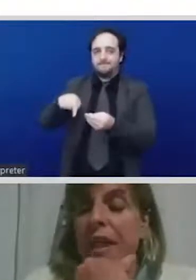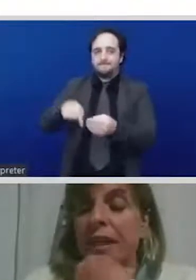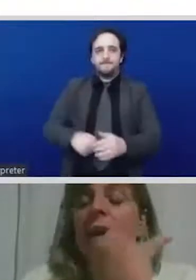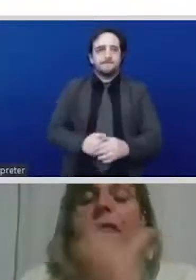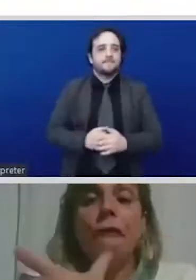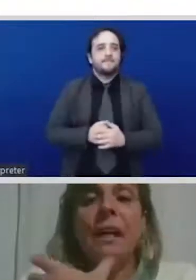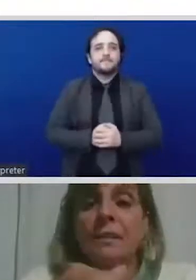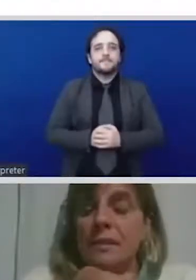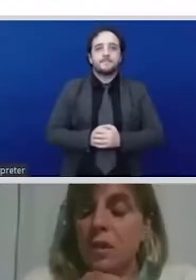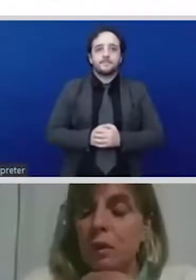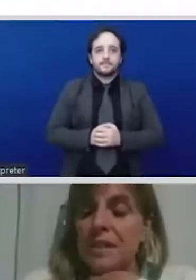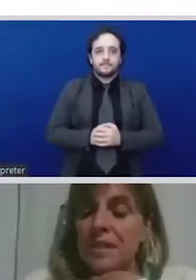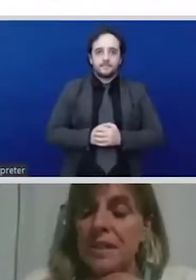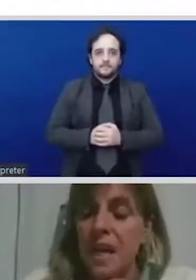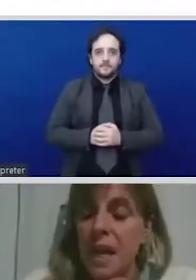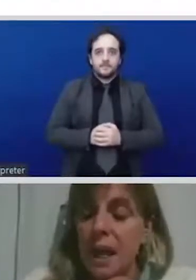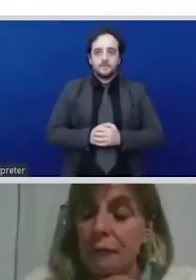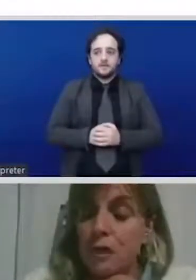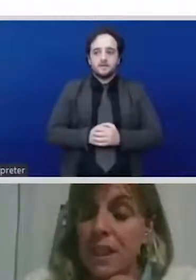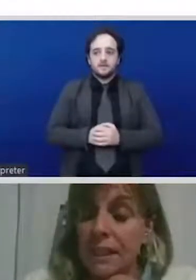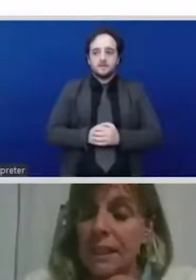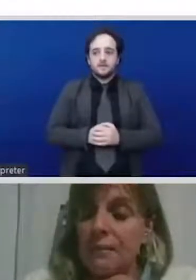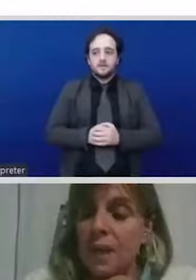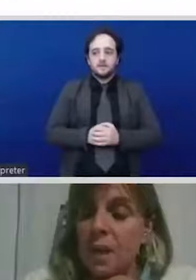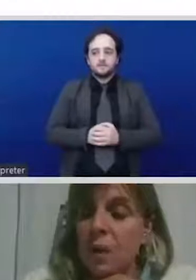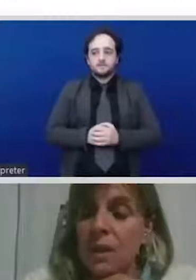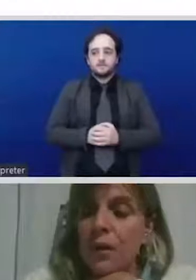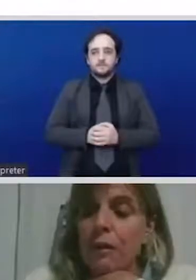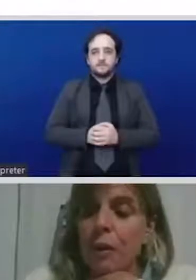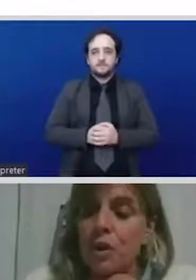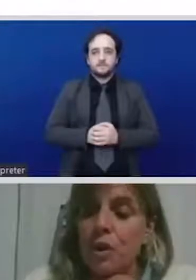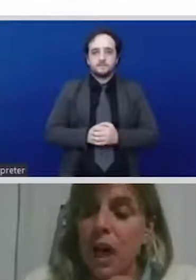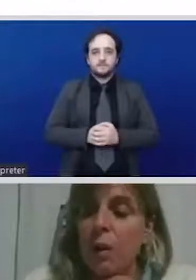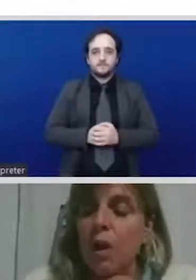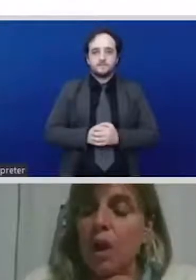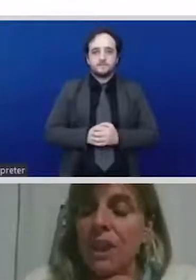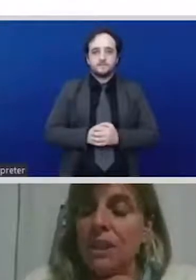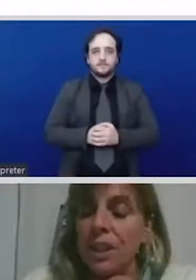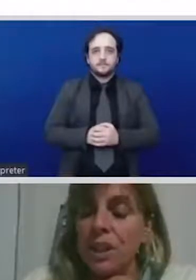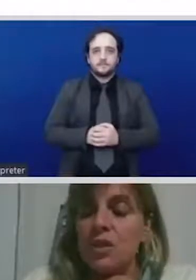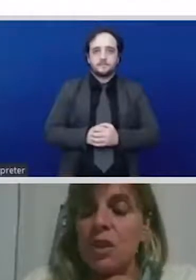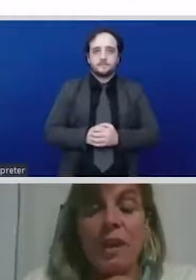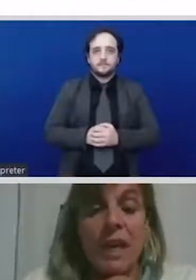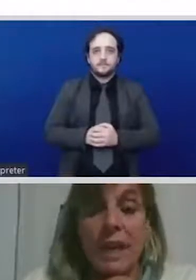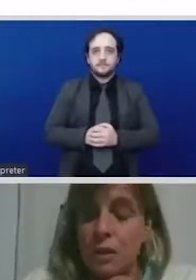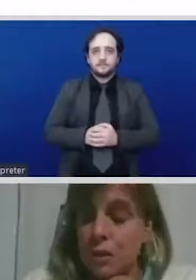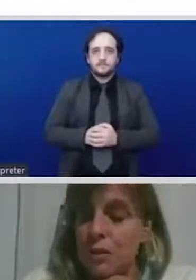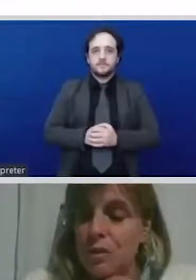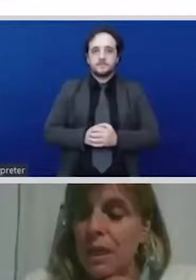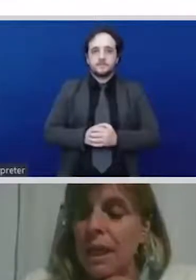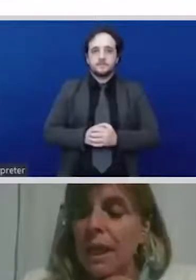can fund this policy and for Sandra what are your views on how non-indigenous creators